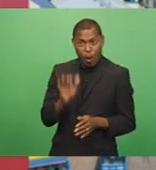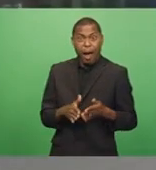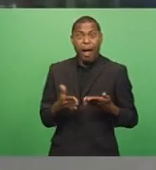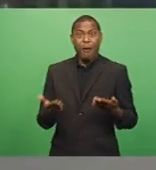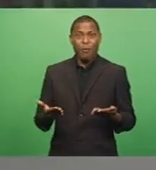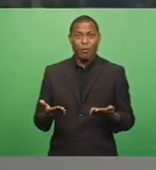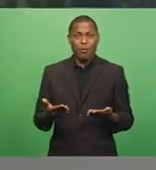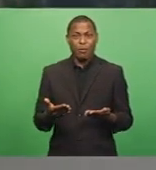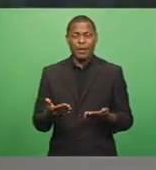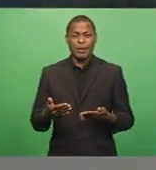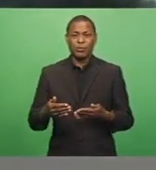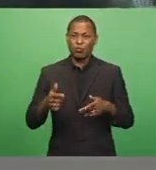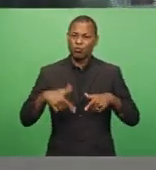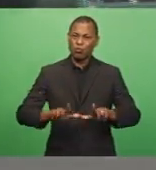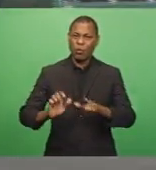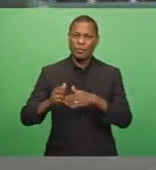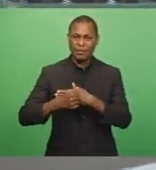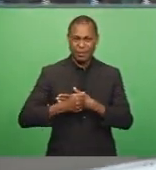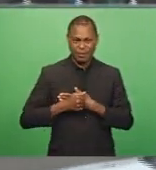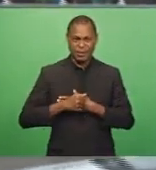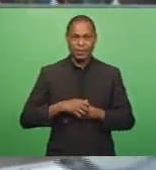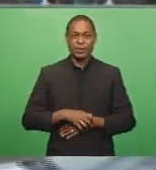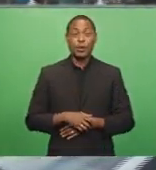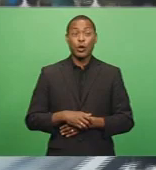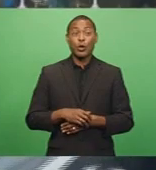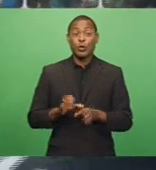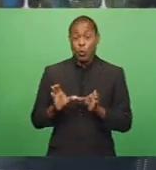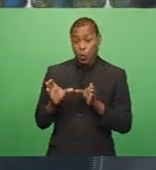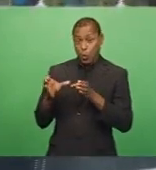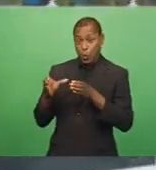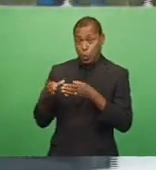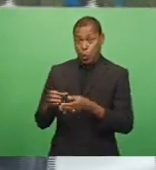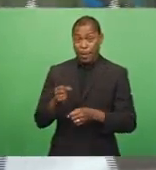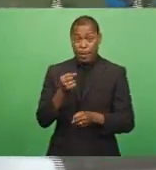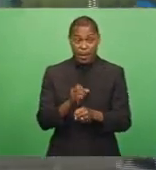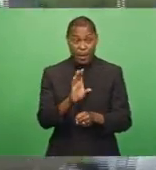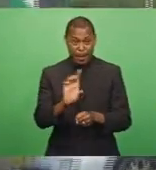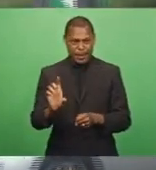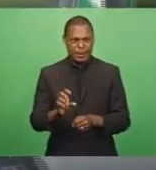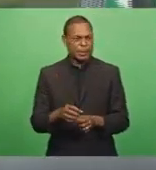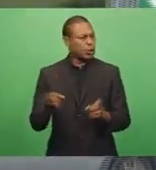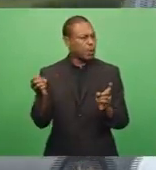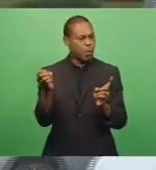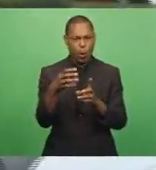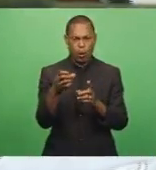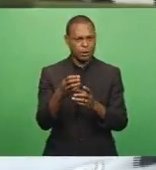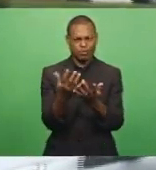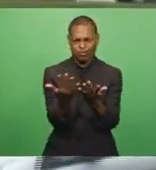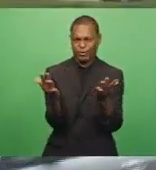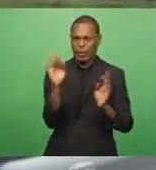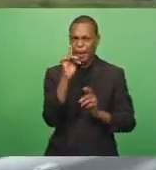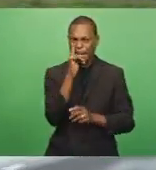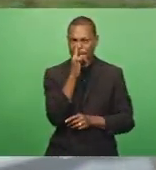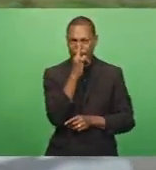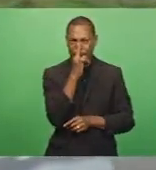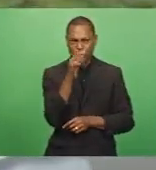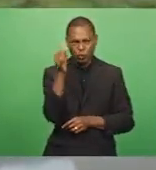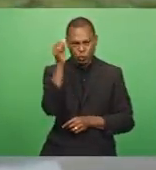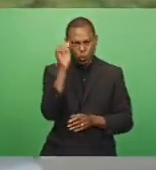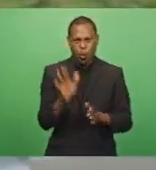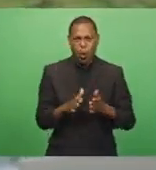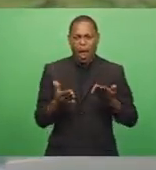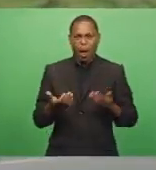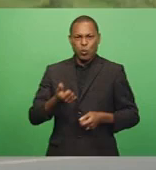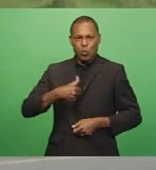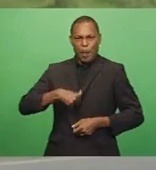safely. The Fiji Bus Operators Association reiterated that it's important for the public to learn proper etiquette when traveling in public